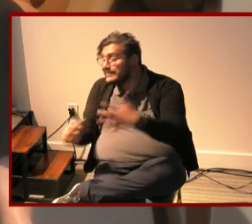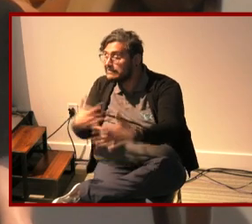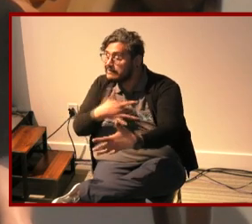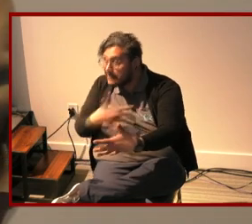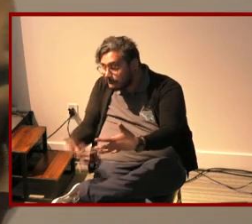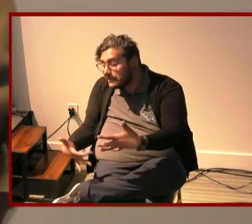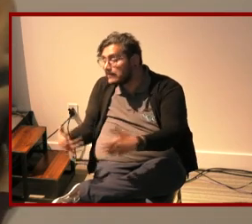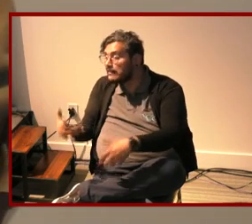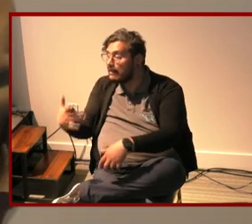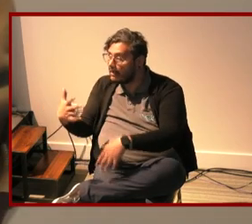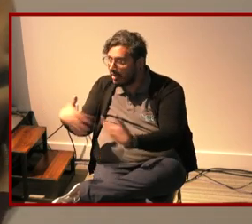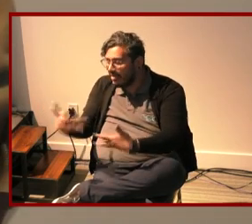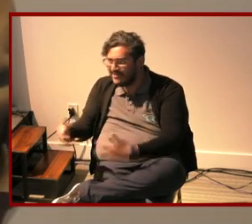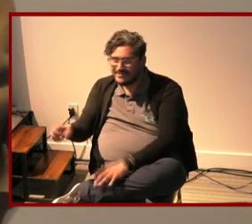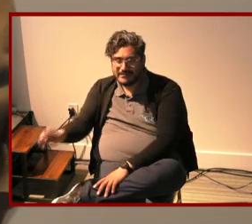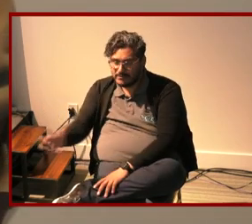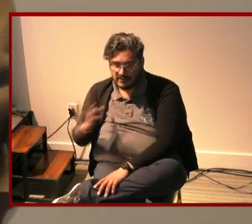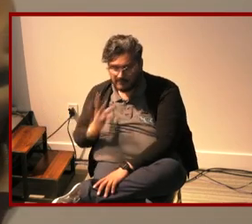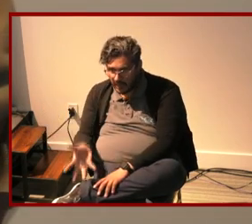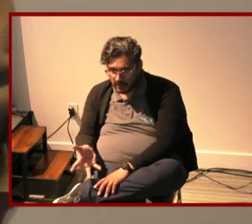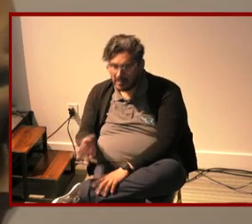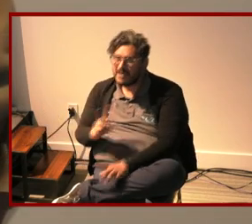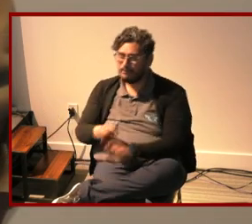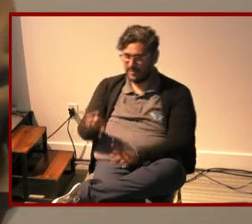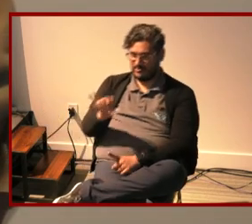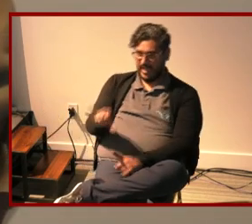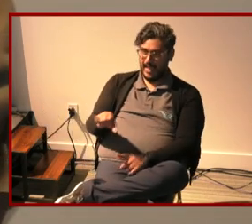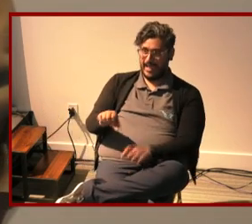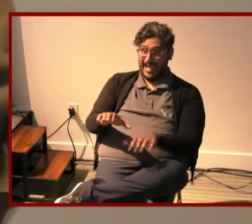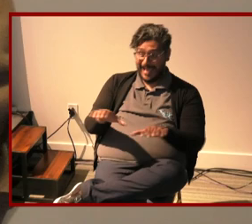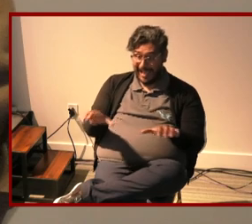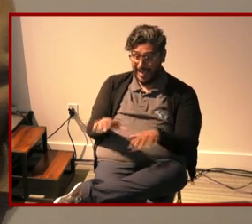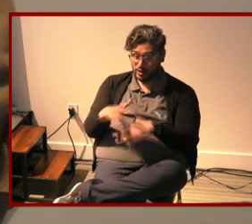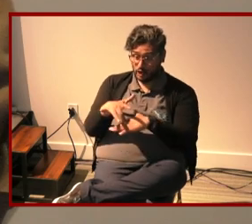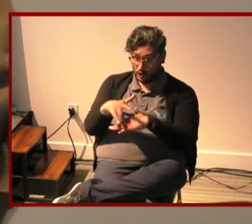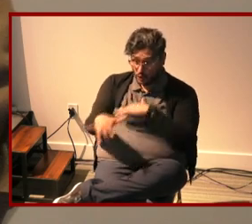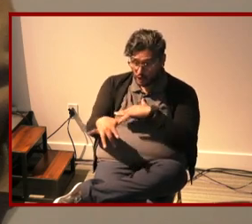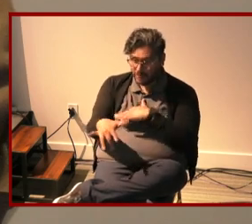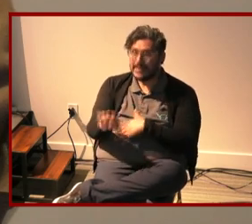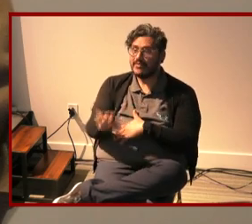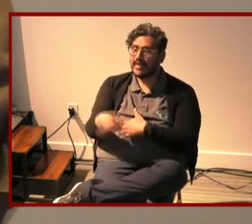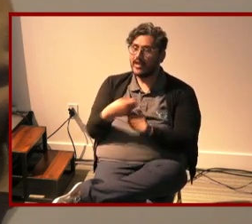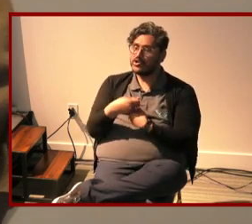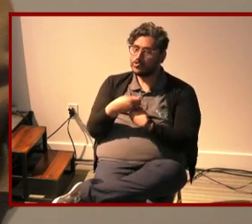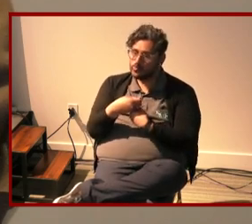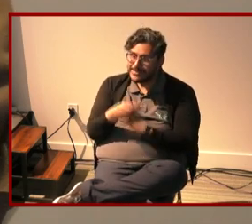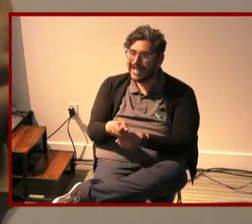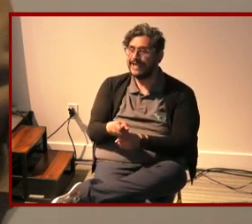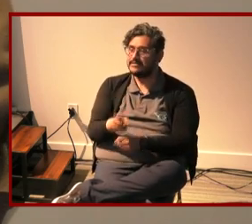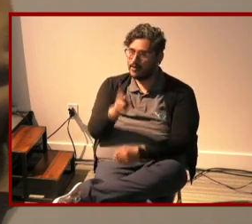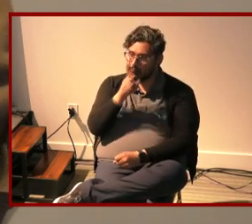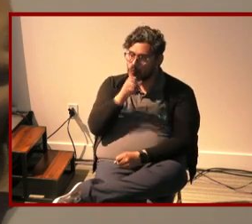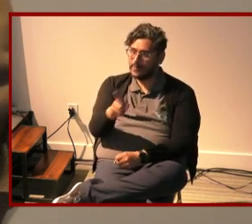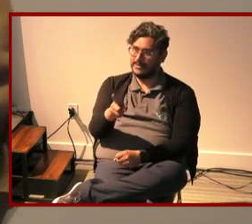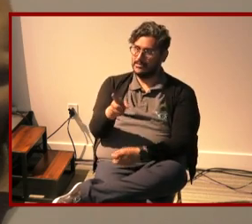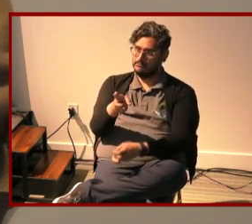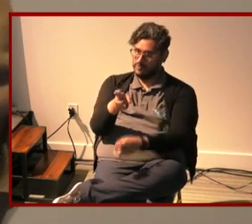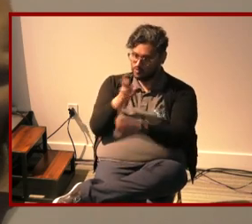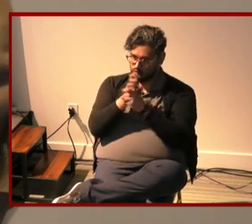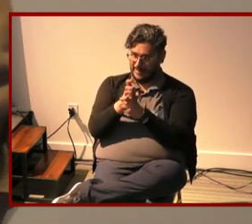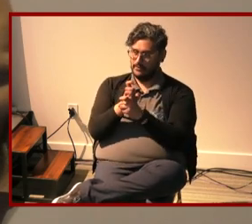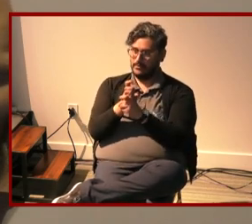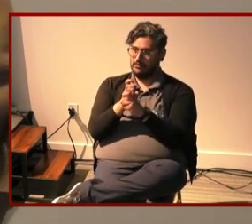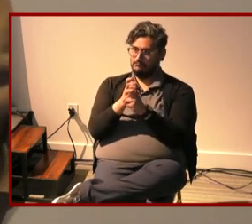but the learn the signs act early milestone checklist creates a very strict creates these very